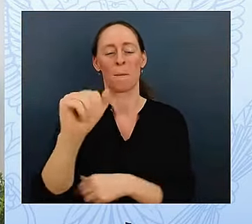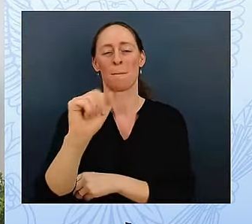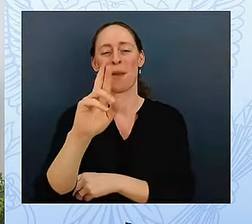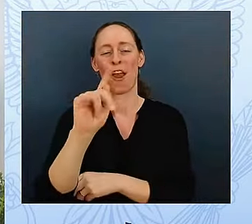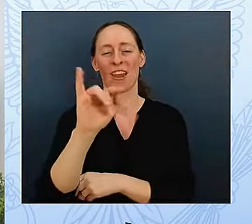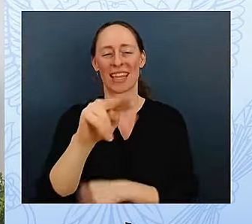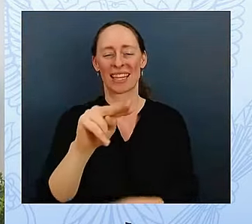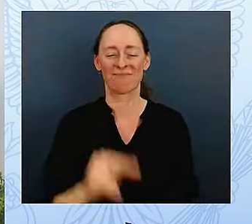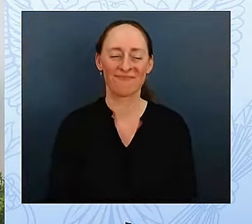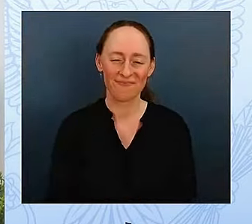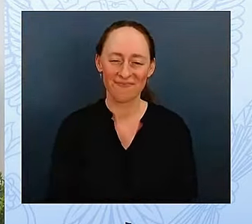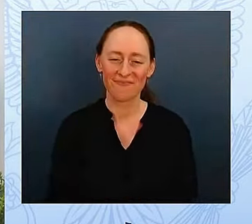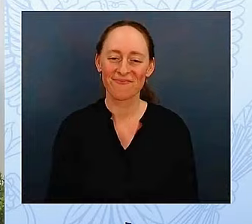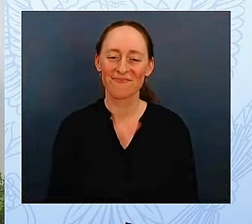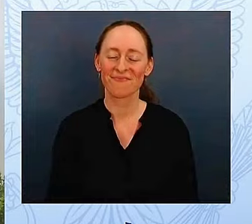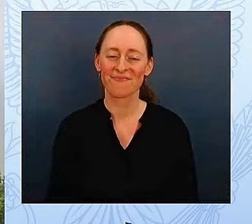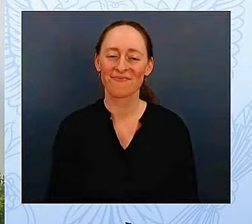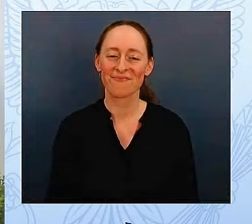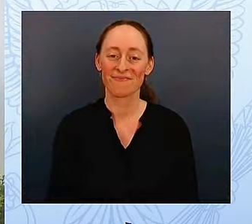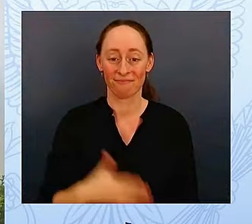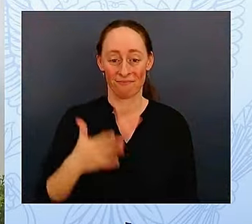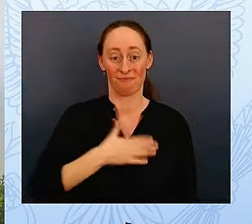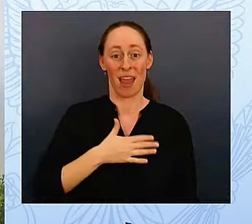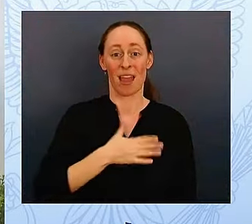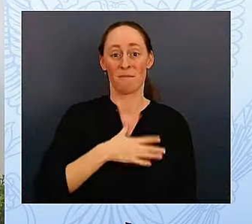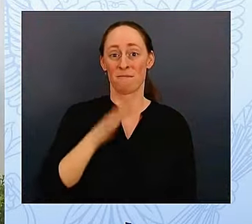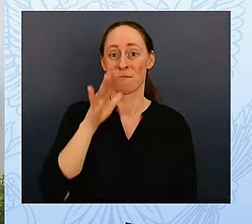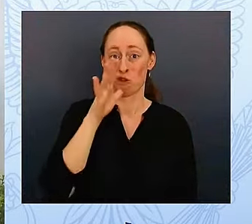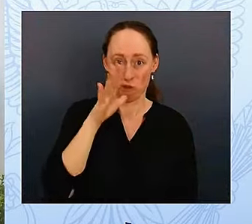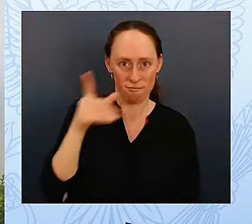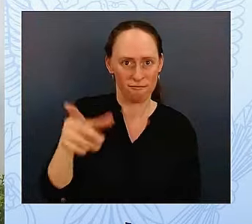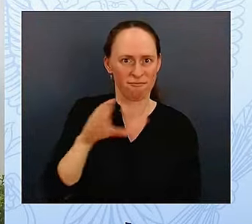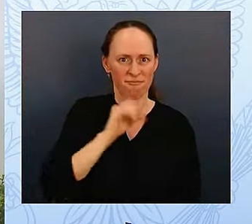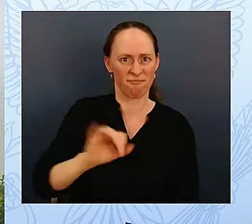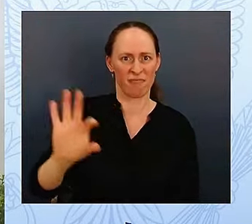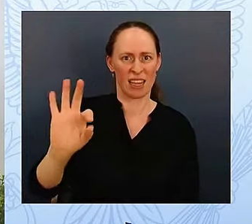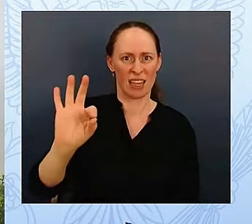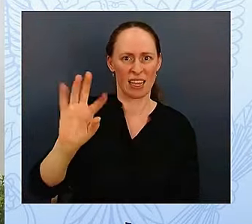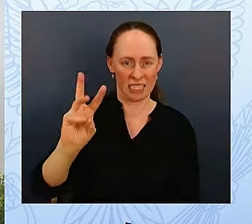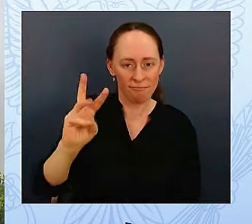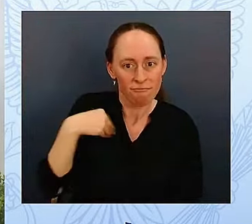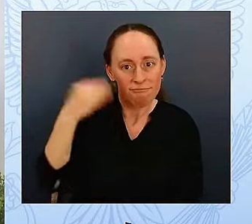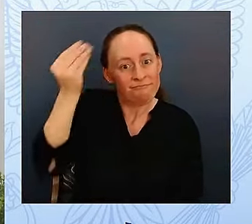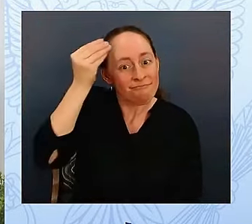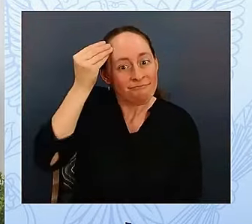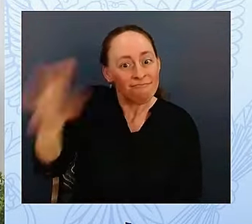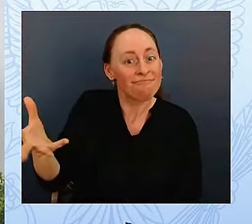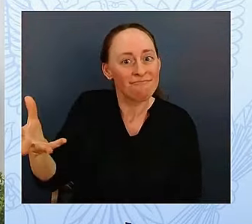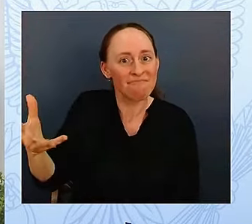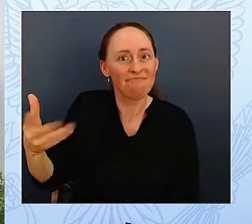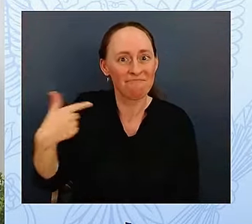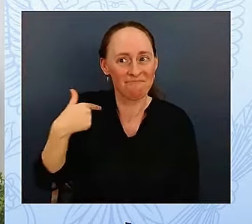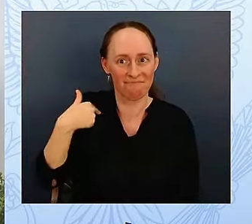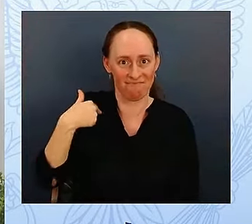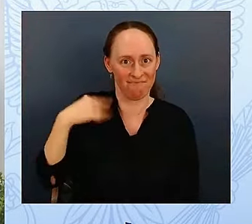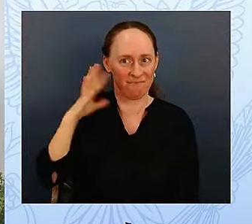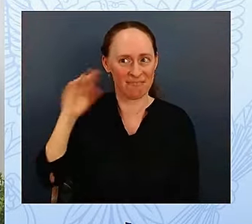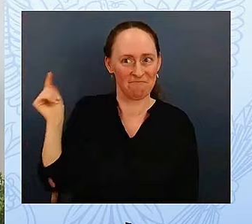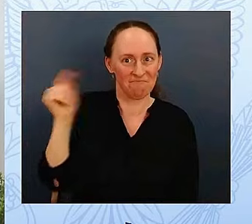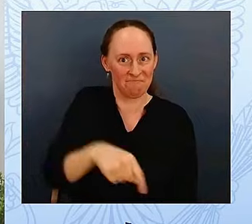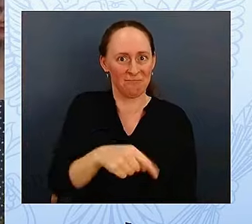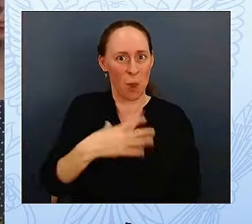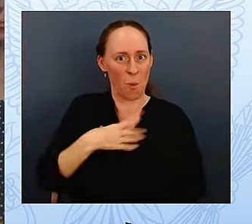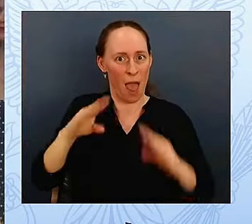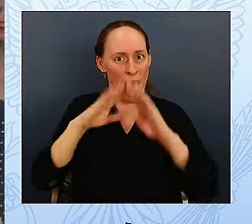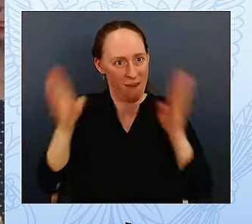My mother is 96 years old, and I called her to tell her that the show had been invited to the White House. She said, oh,